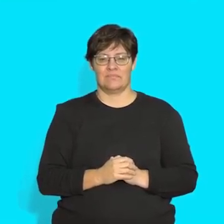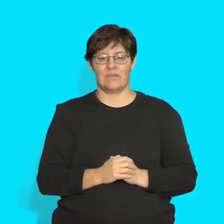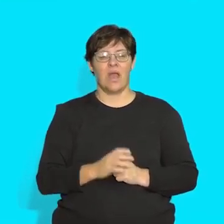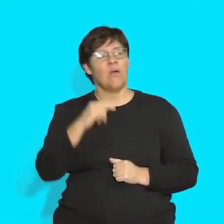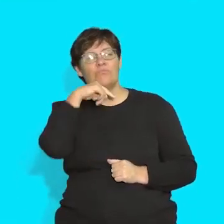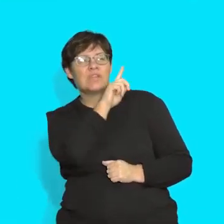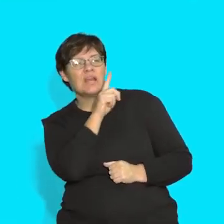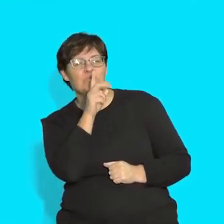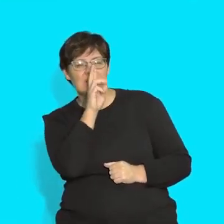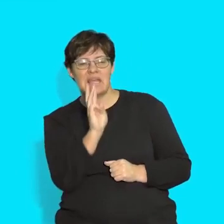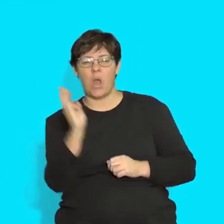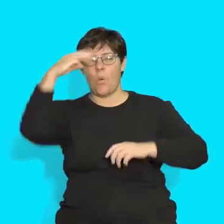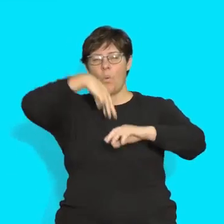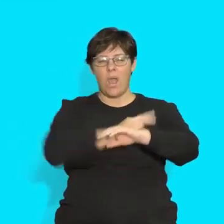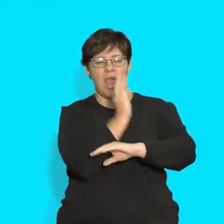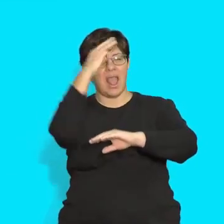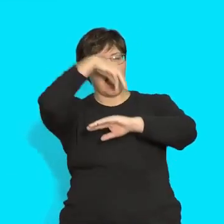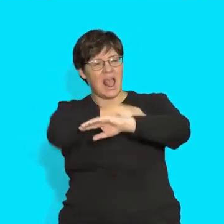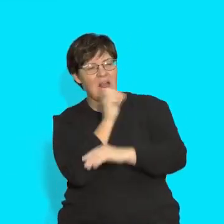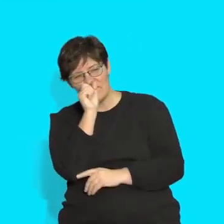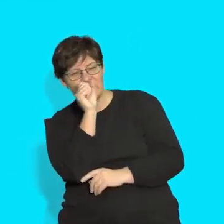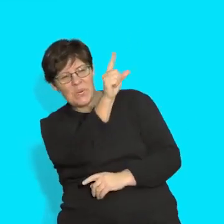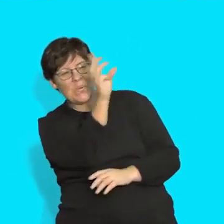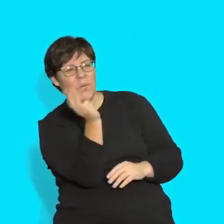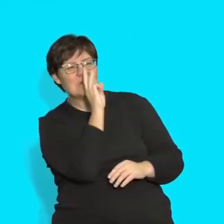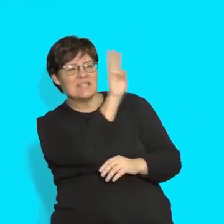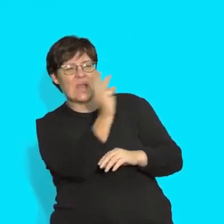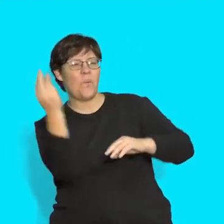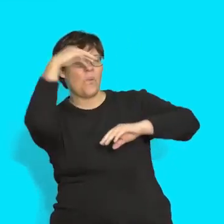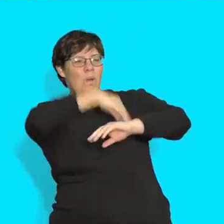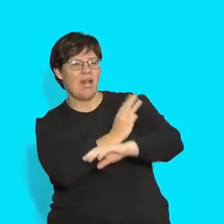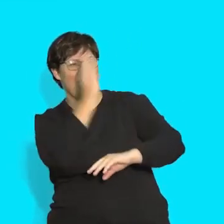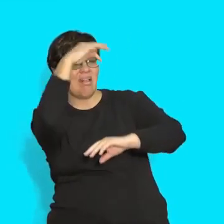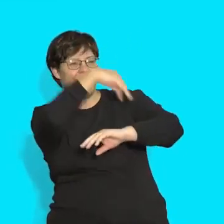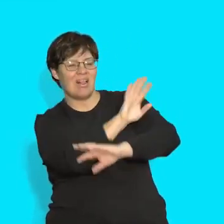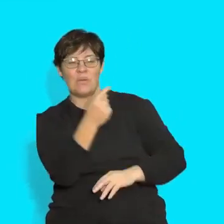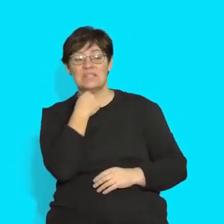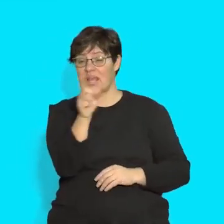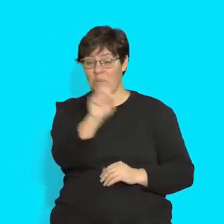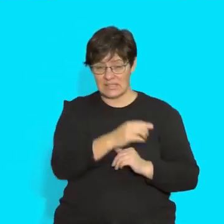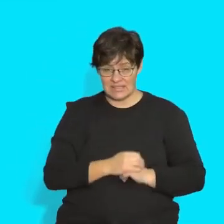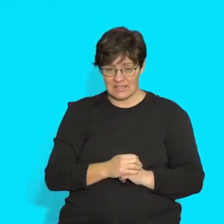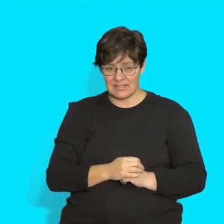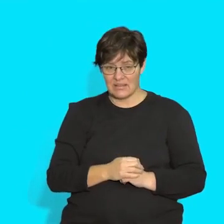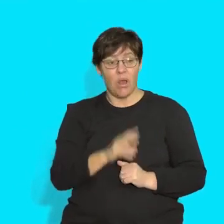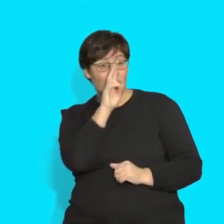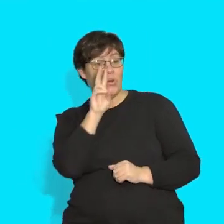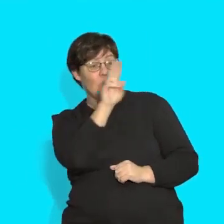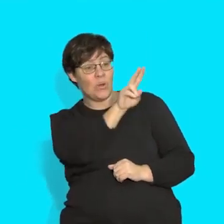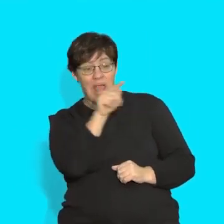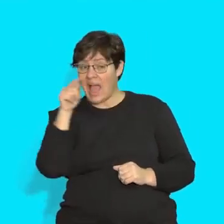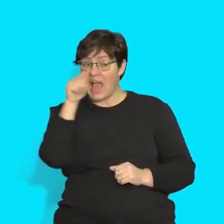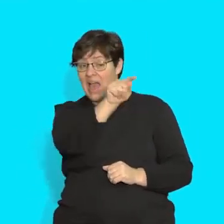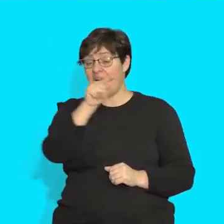Pretend we can see a whale far away in the sea. What do we say? Repeat after me. Look,